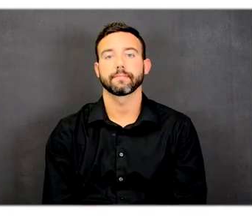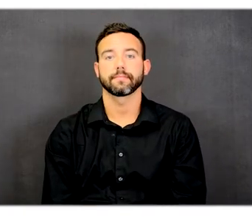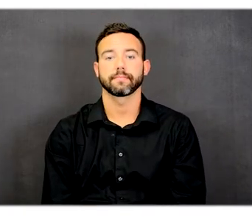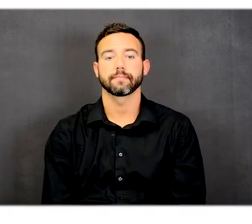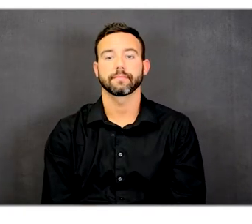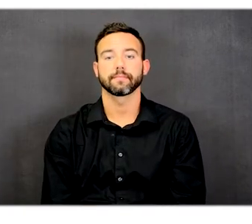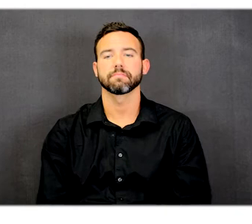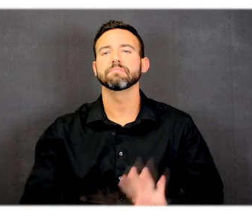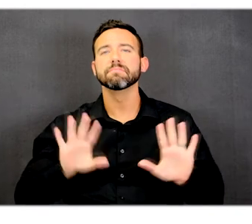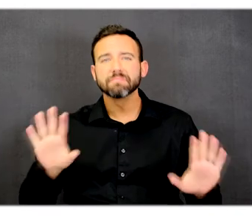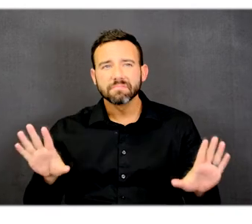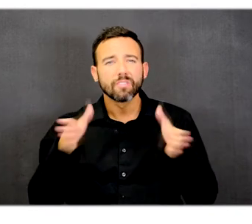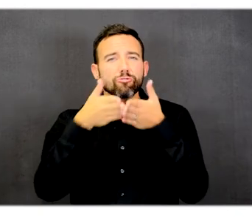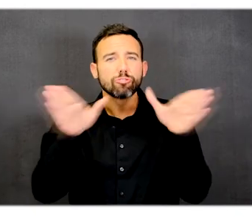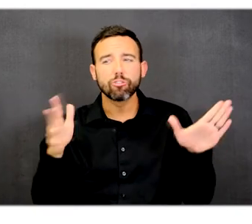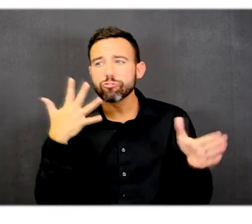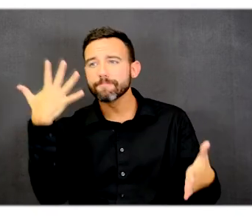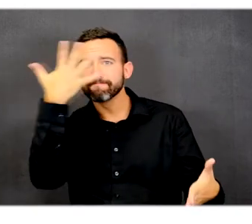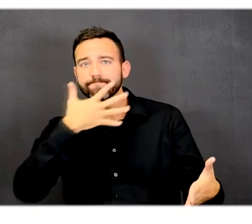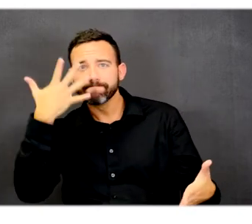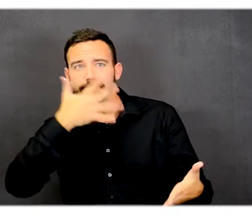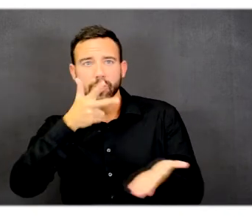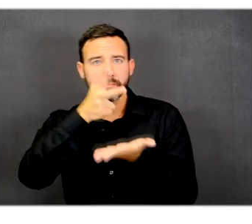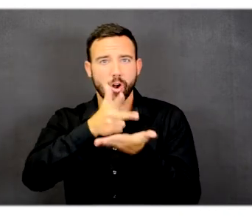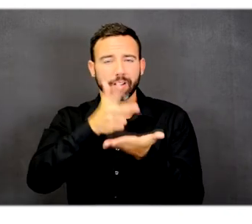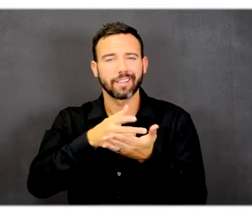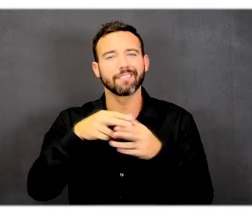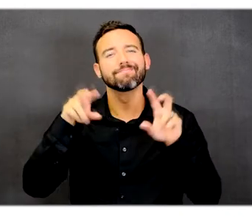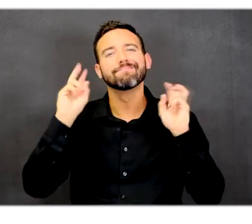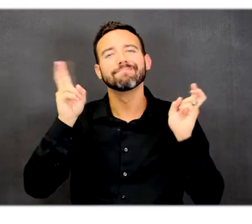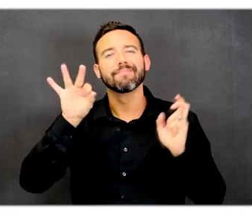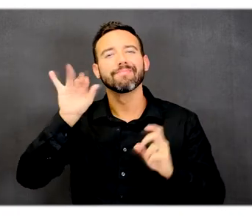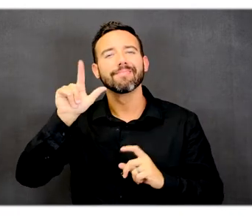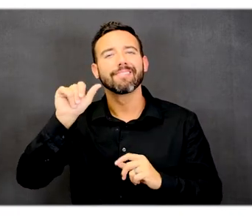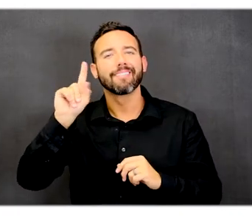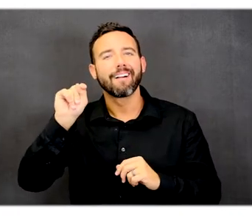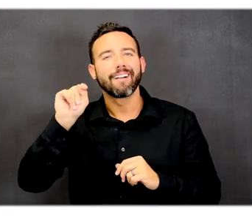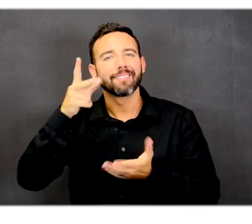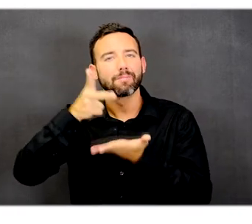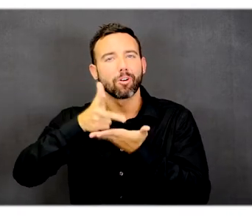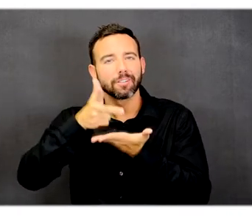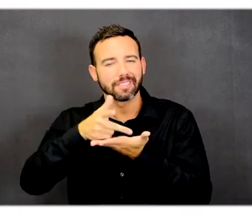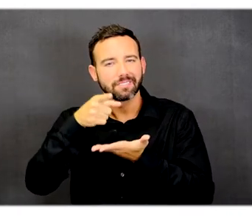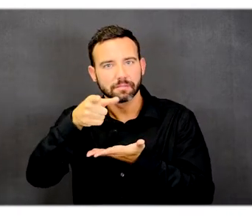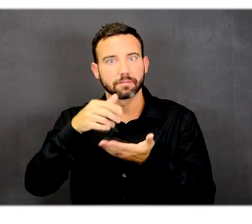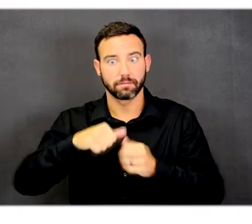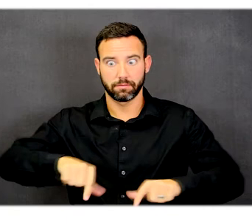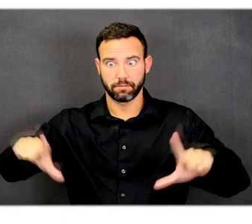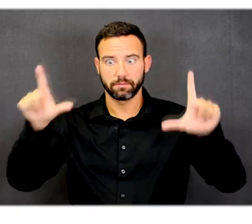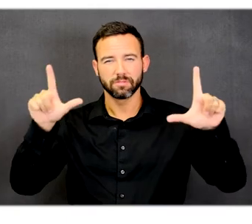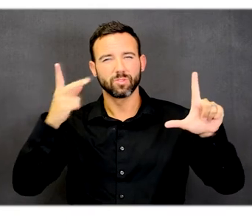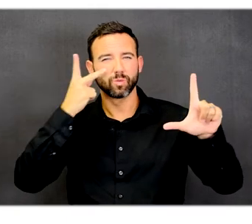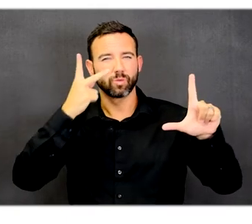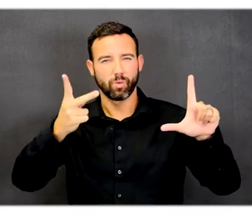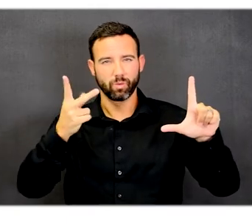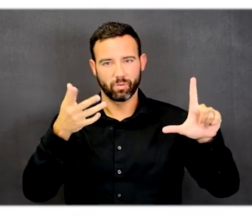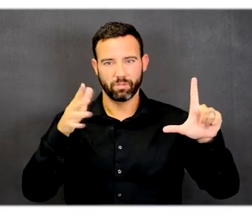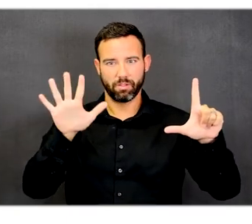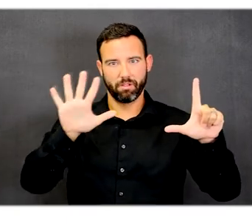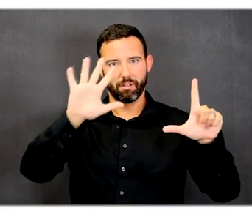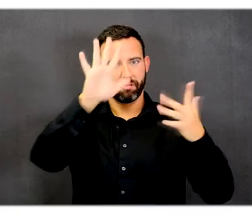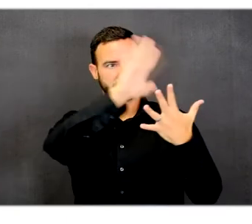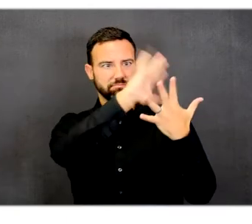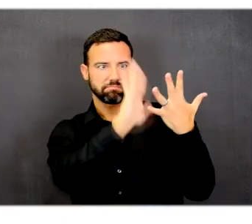The general layout of the parking garage is flat parking. This slide is a floor plan for the parking garage.